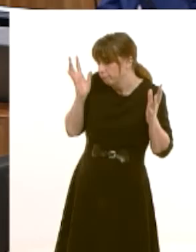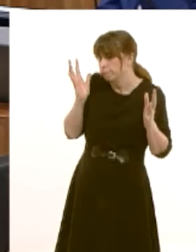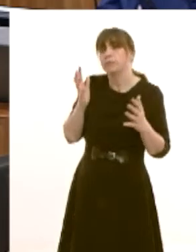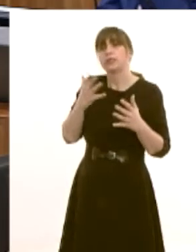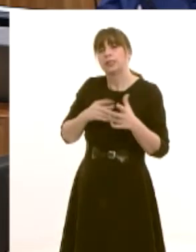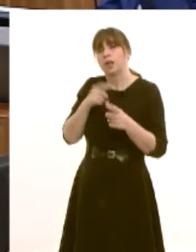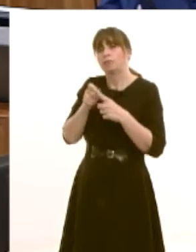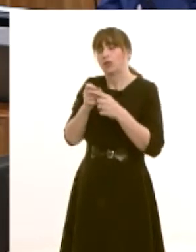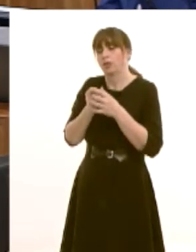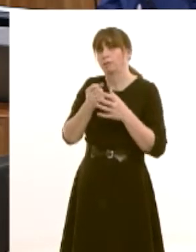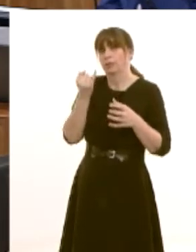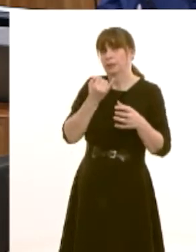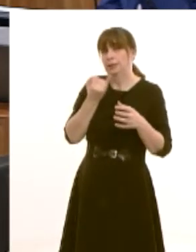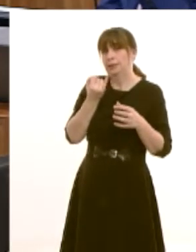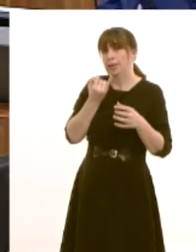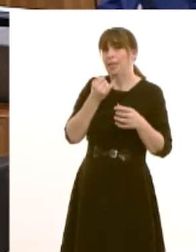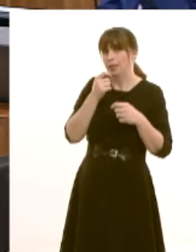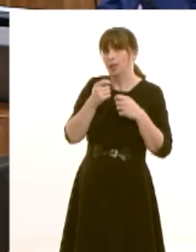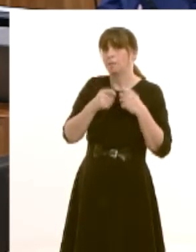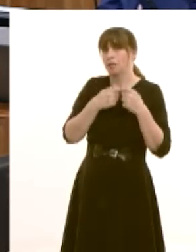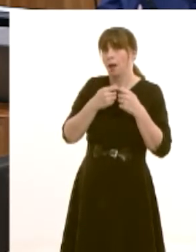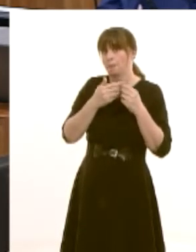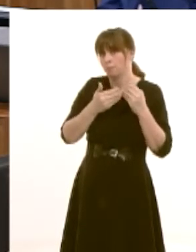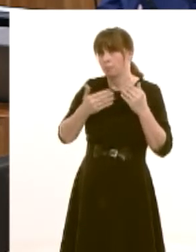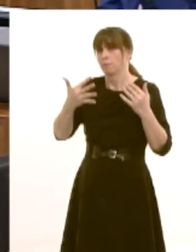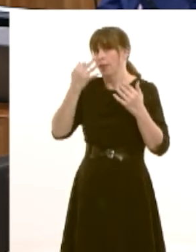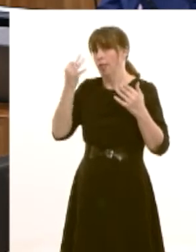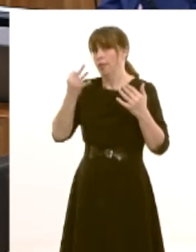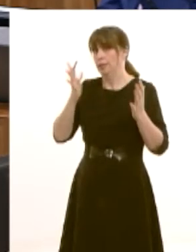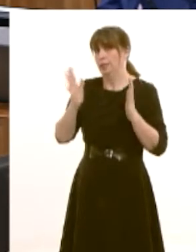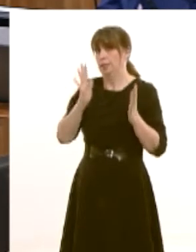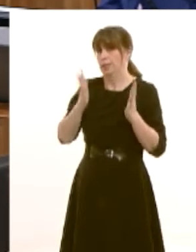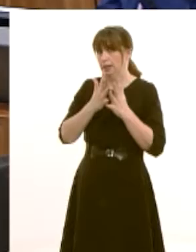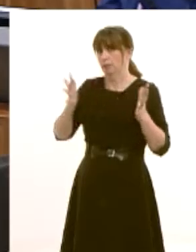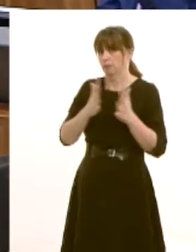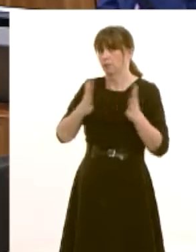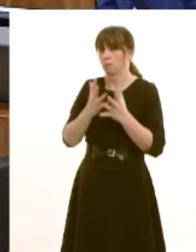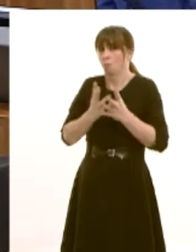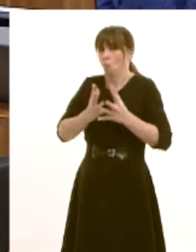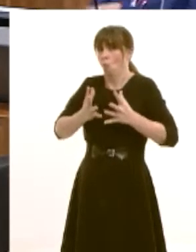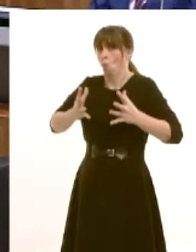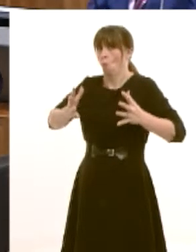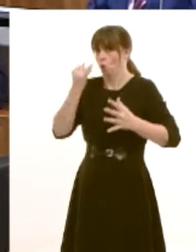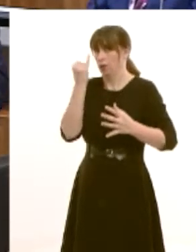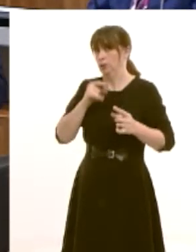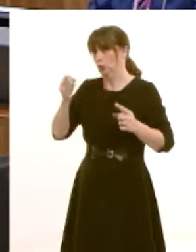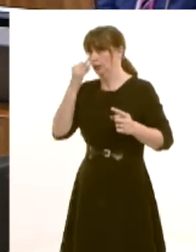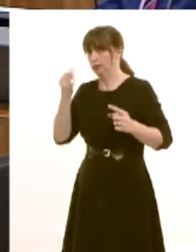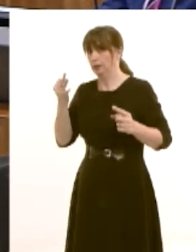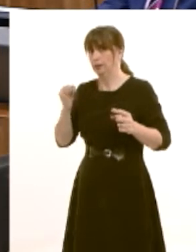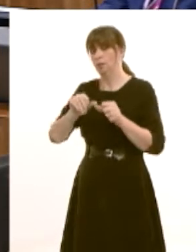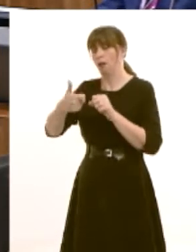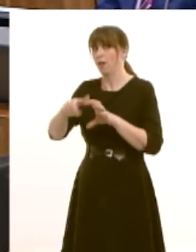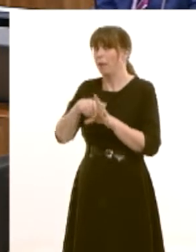apprenticeship numbers for 16 to 18 year olds raising the number of school levers going on to apprenticeships and of course we have plans uh post may